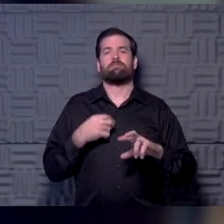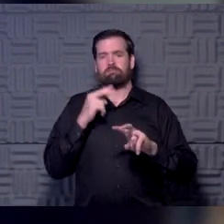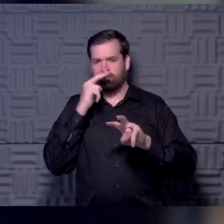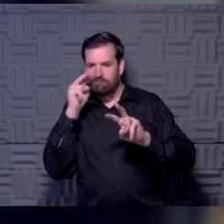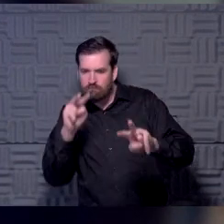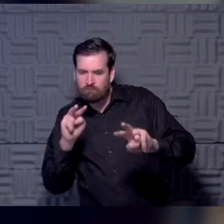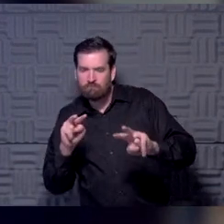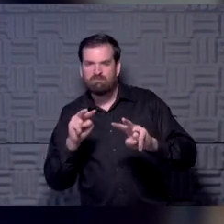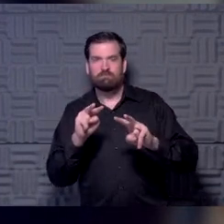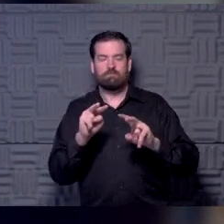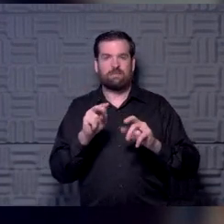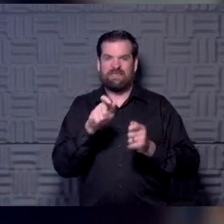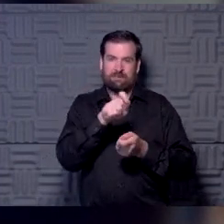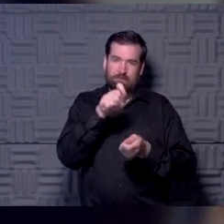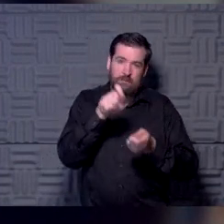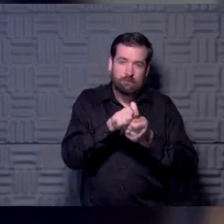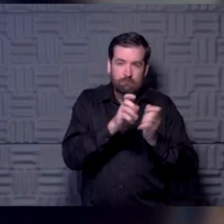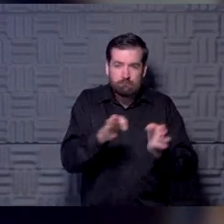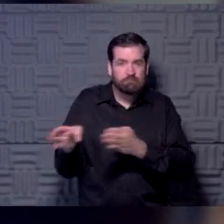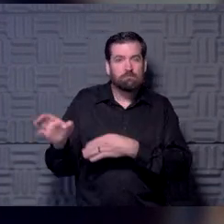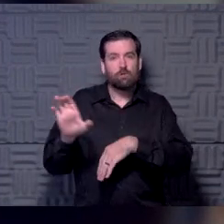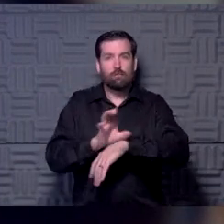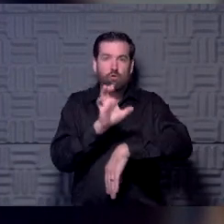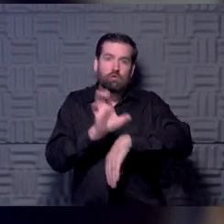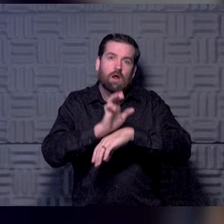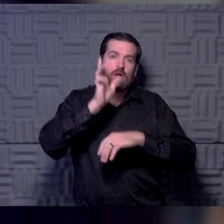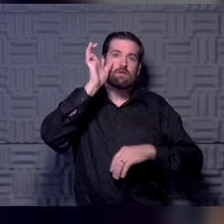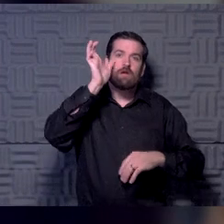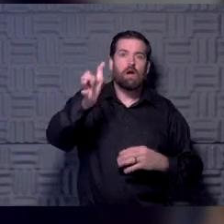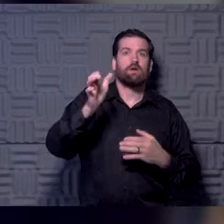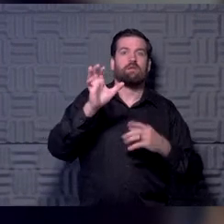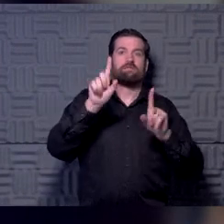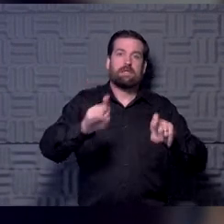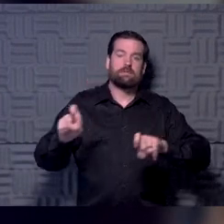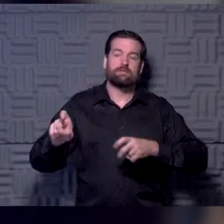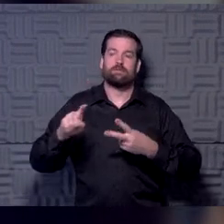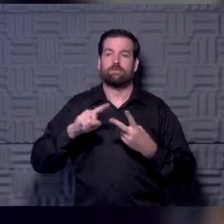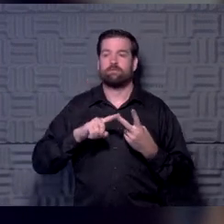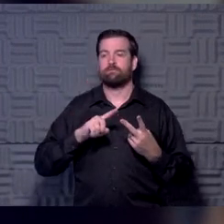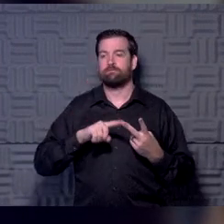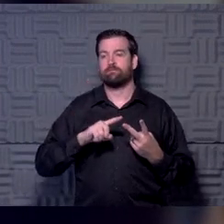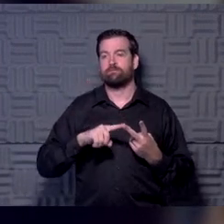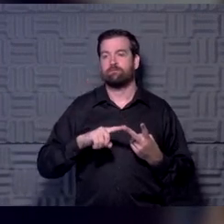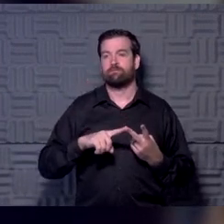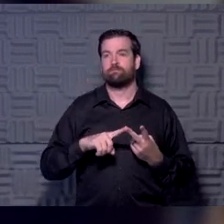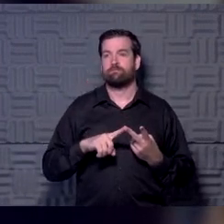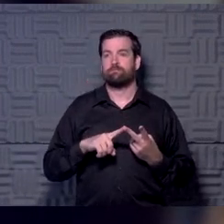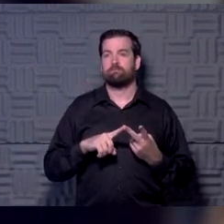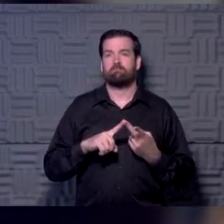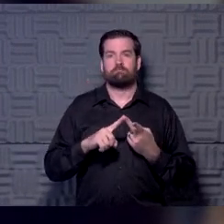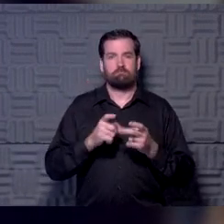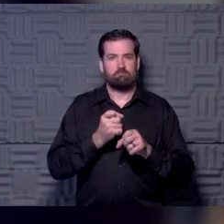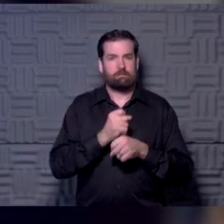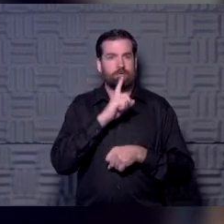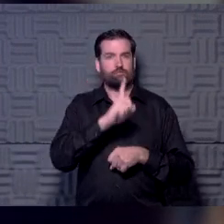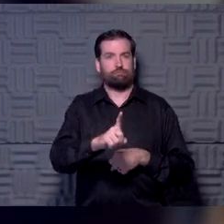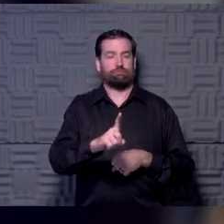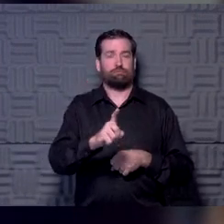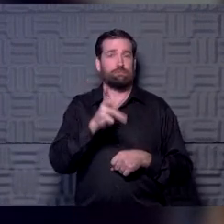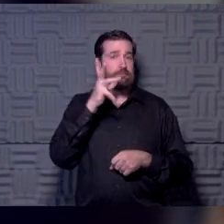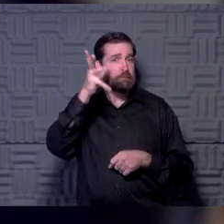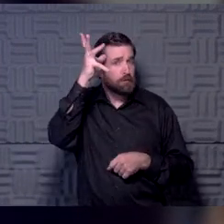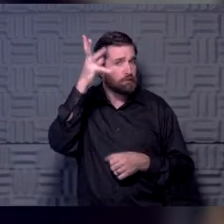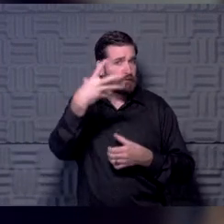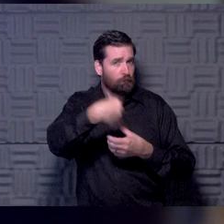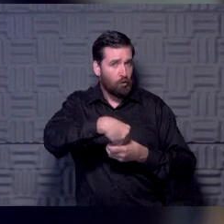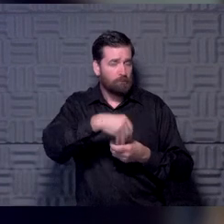formalized, you know, computerized cognitive testing or, you know, but making sure that not only the parents are involved